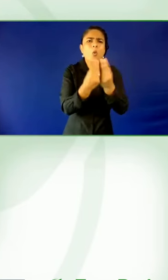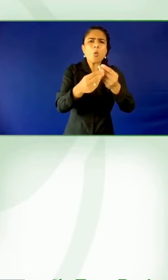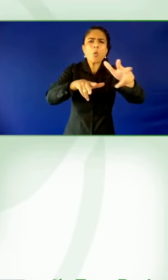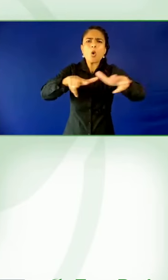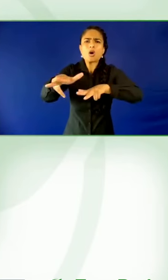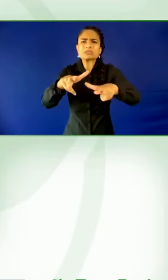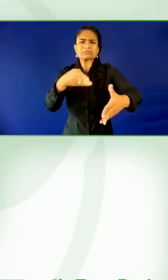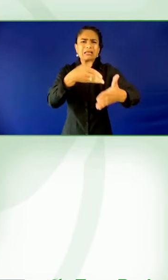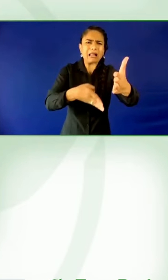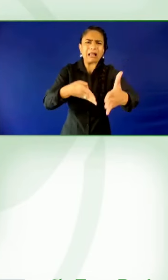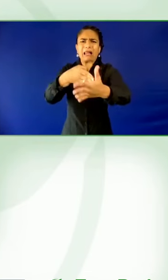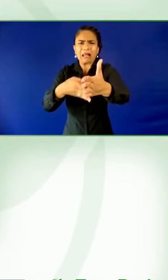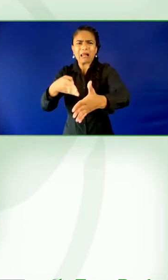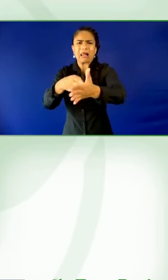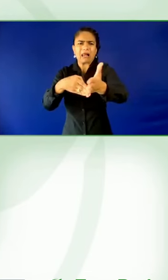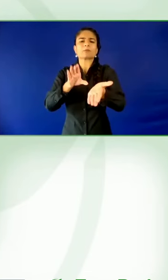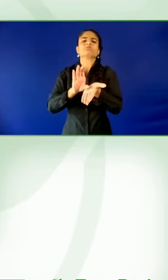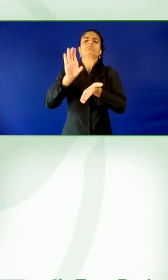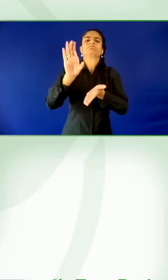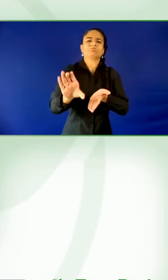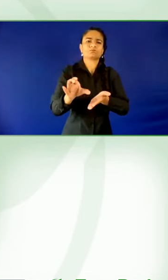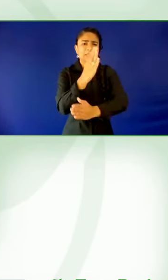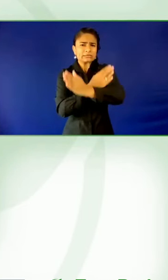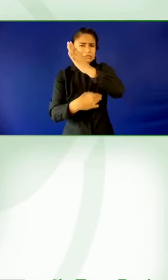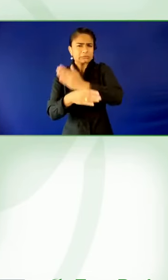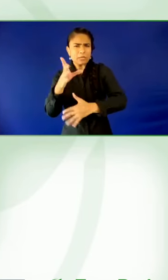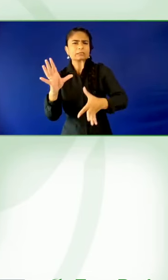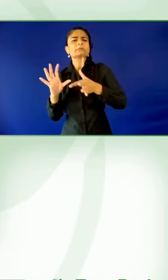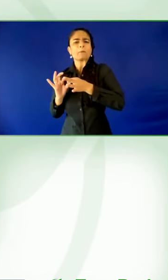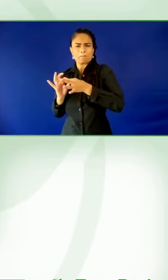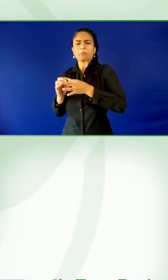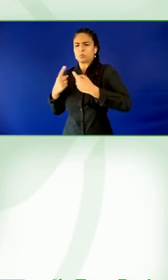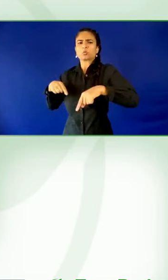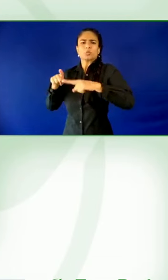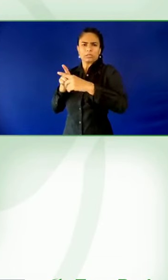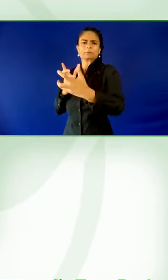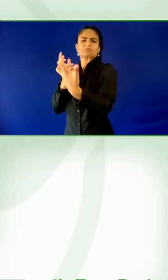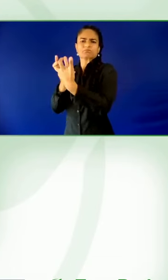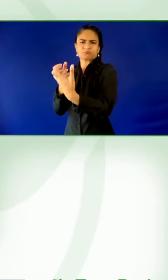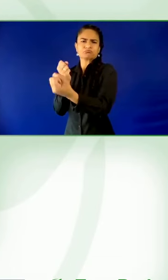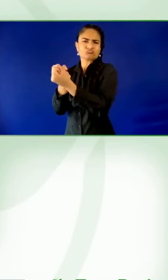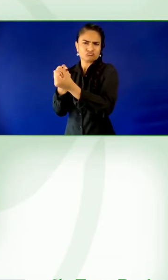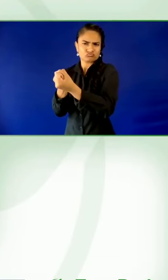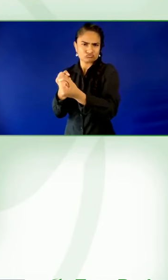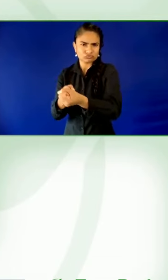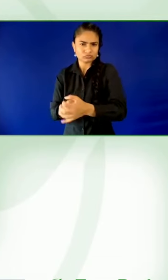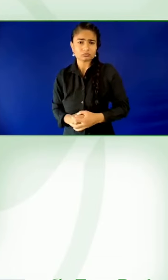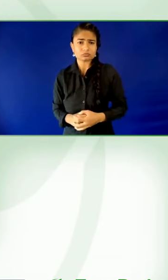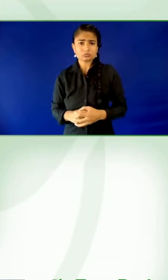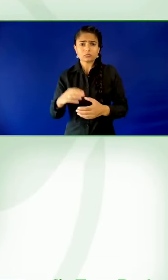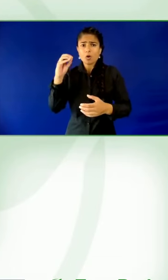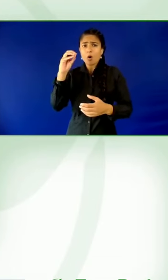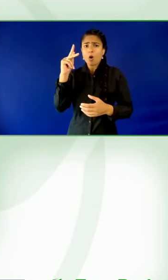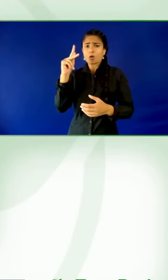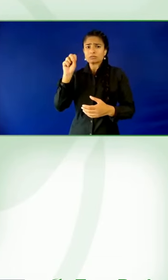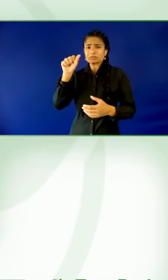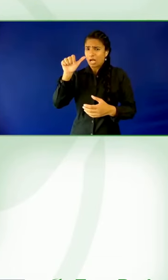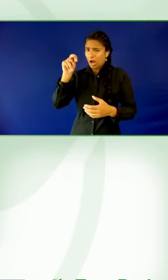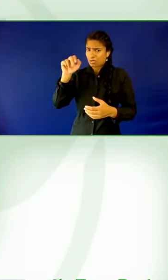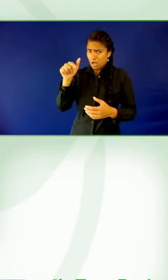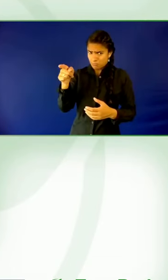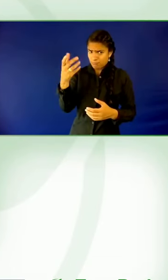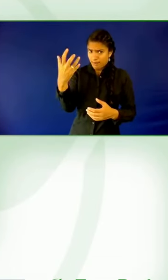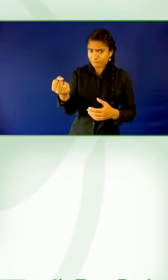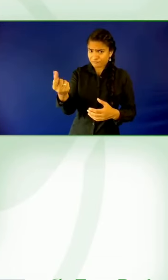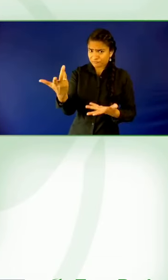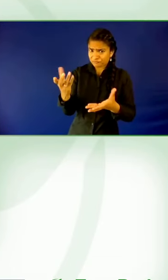Well, I haven't heard about such programs so far, and we are at the start of this journey. Anyway, what I can tell you for